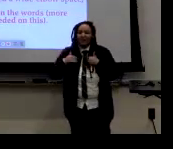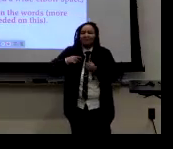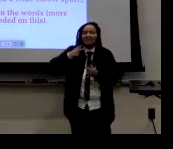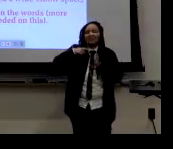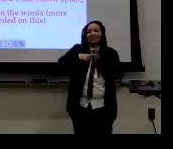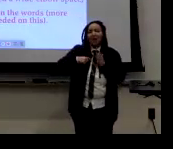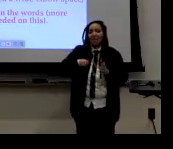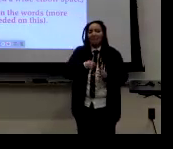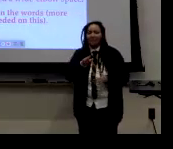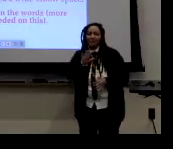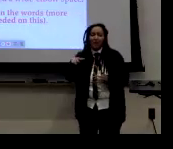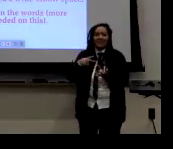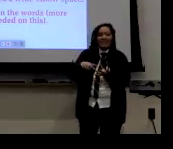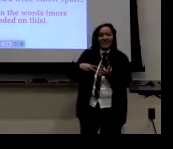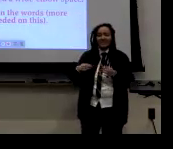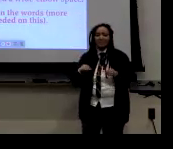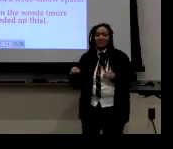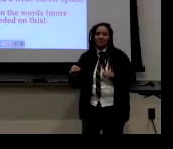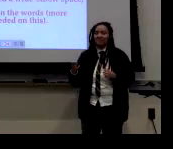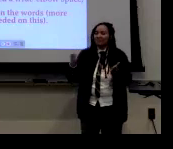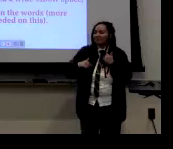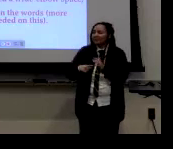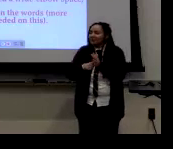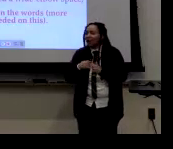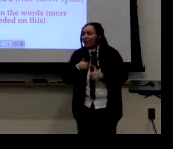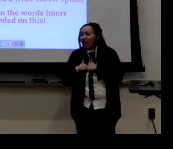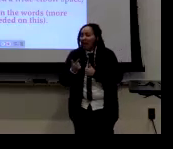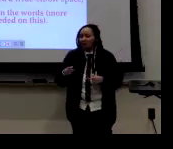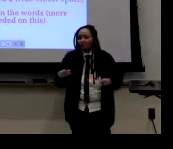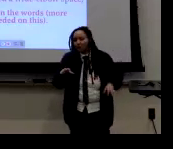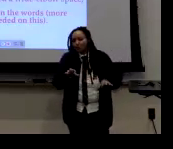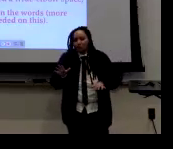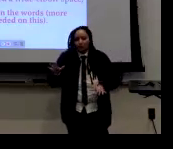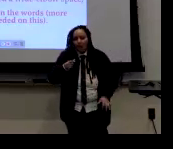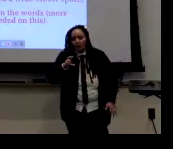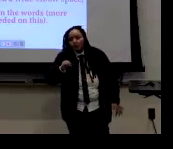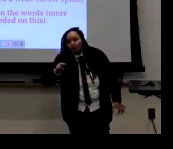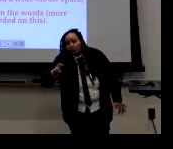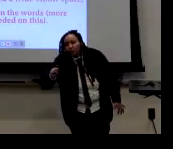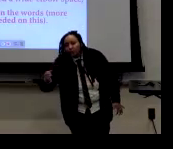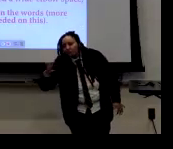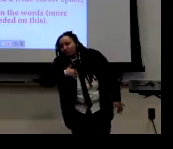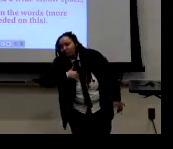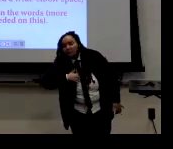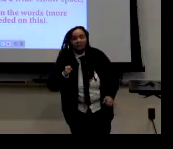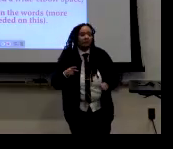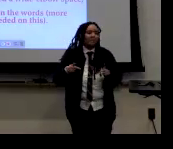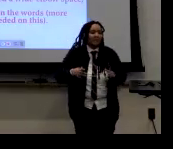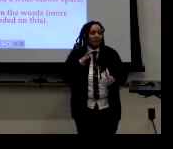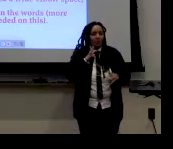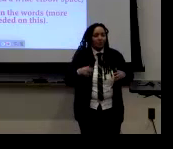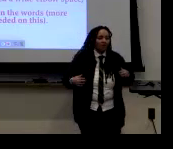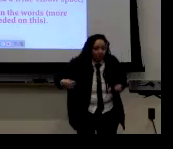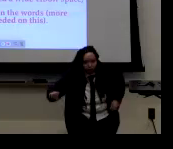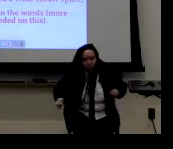challenged the people to show me, you know, show me your dance moves, show me your introduction, um, you know, show me your grooves, come